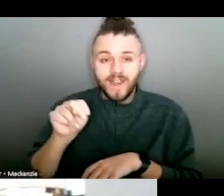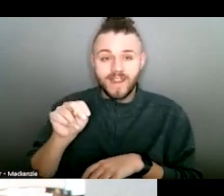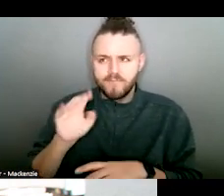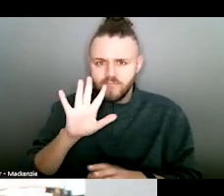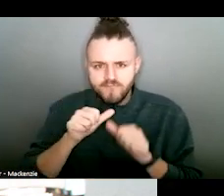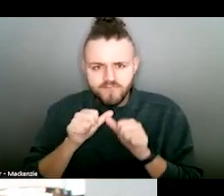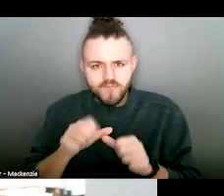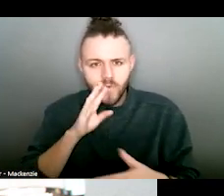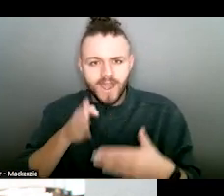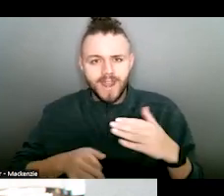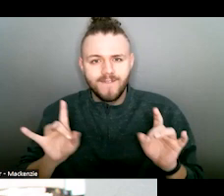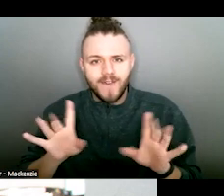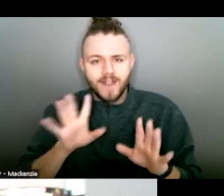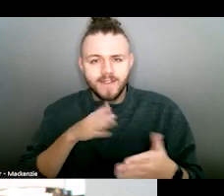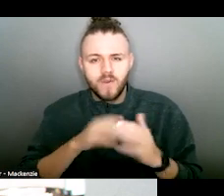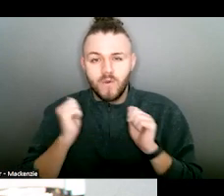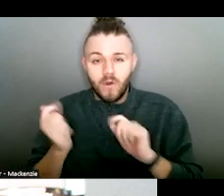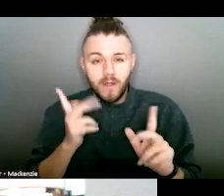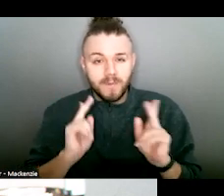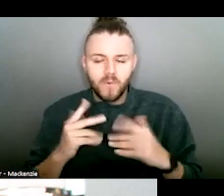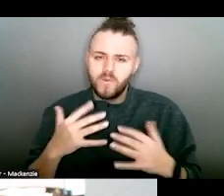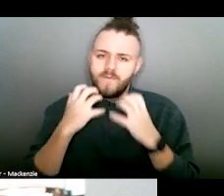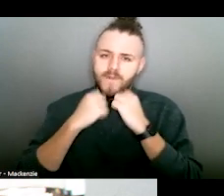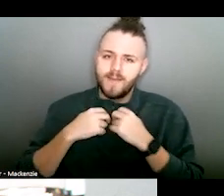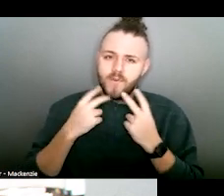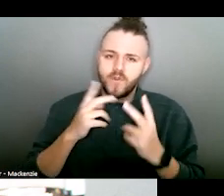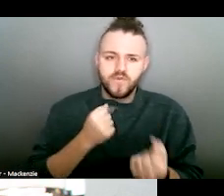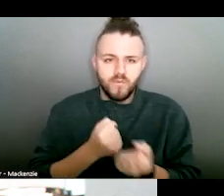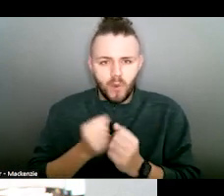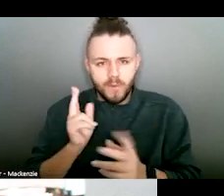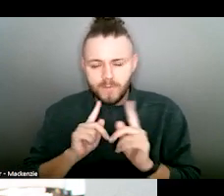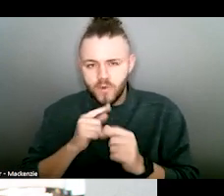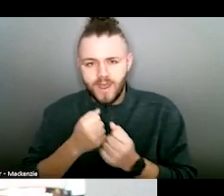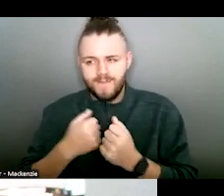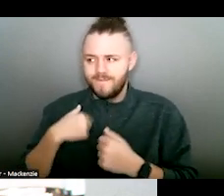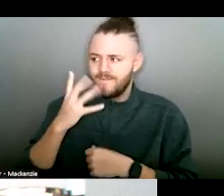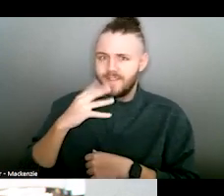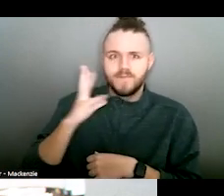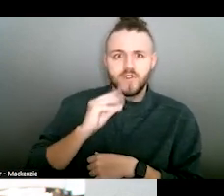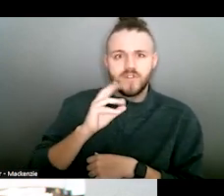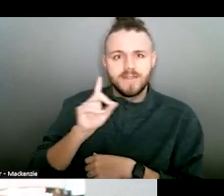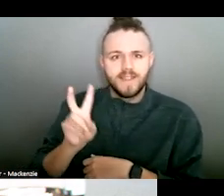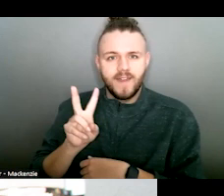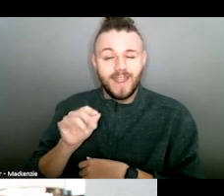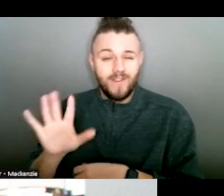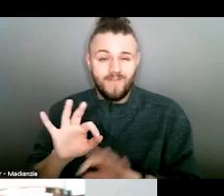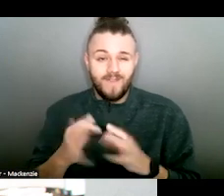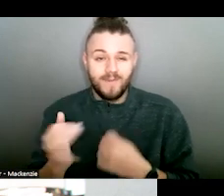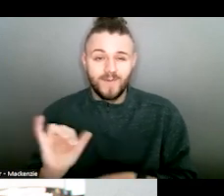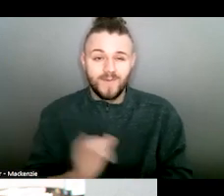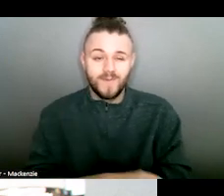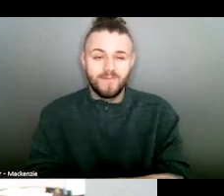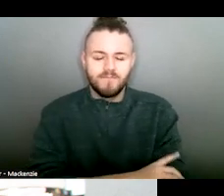commitment to ending violence against all people, is a valuable voice in supporting victims of domestic violence and their families.